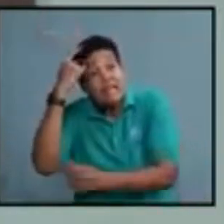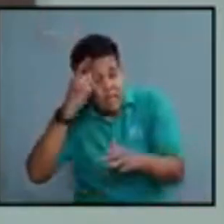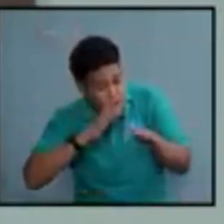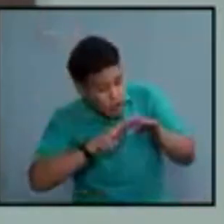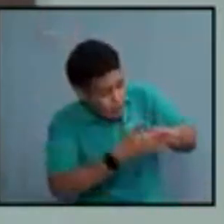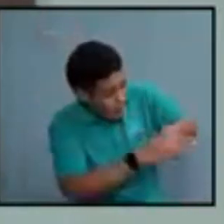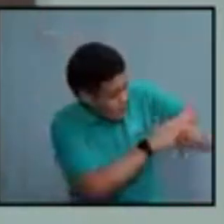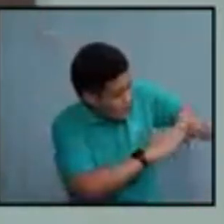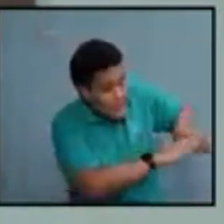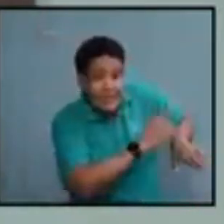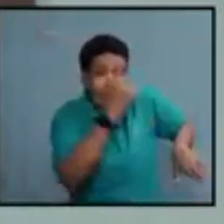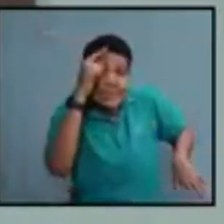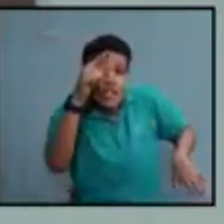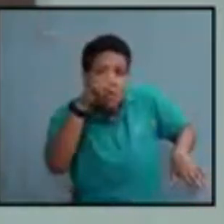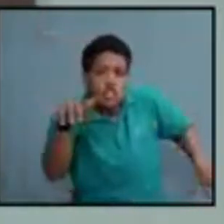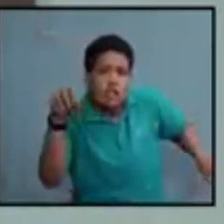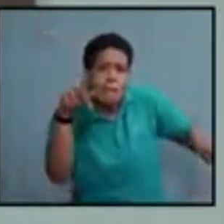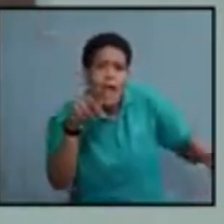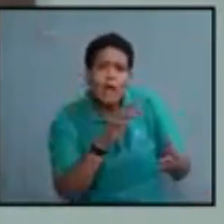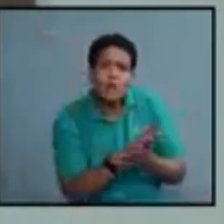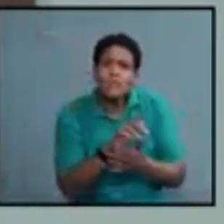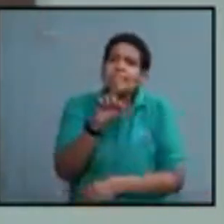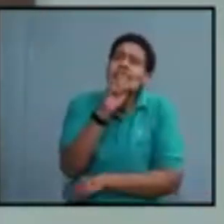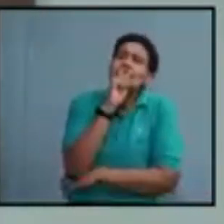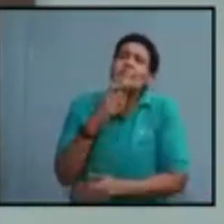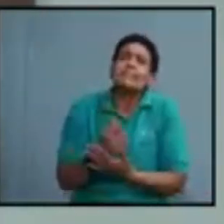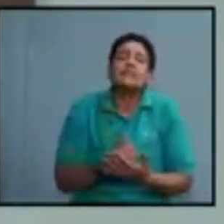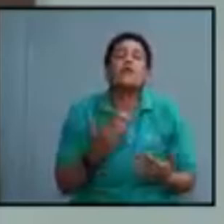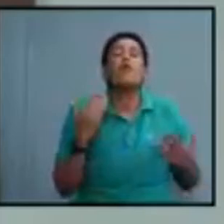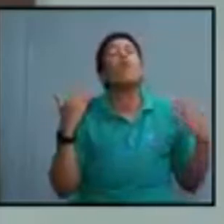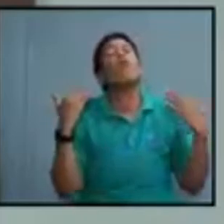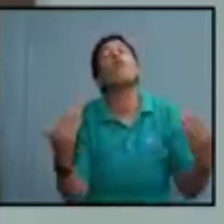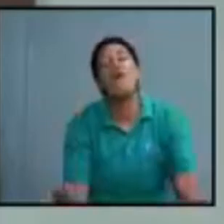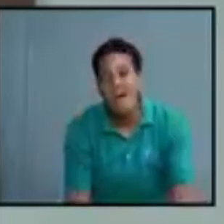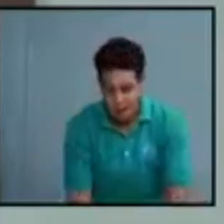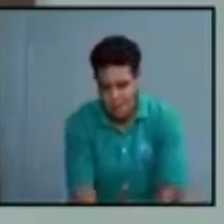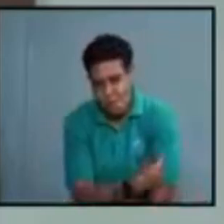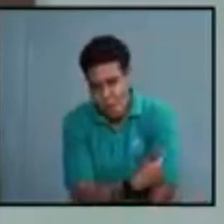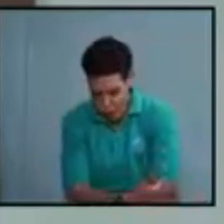in the interest of your children to return to school, take the vaccine.